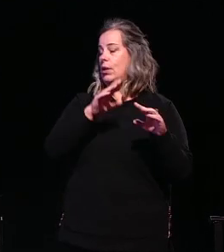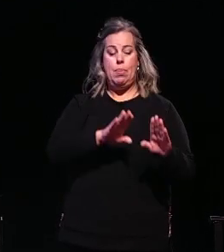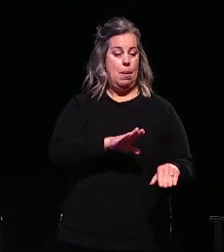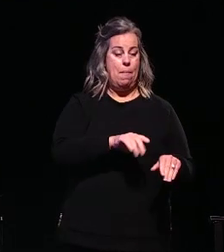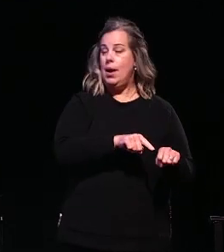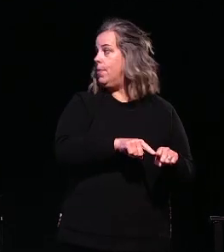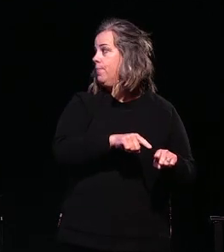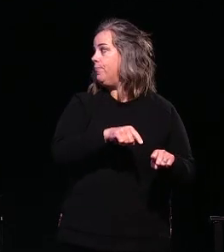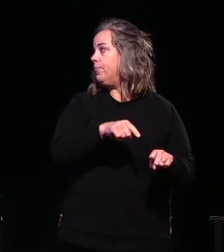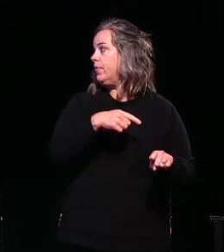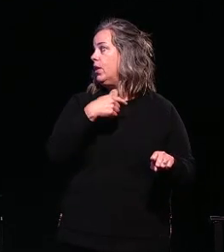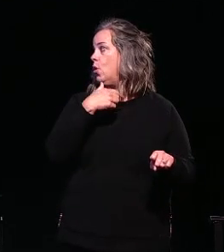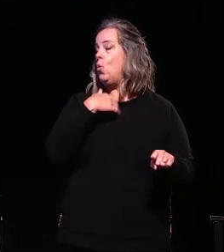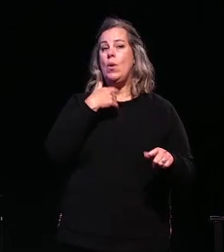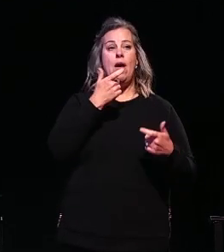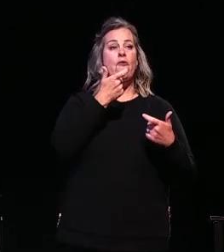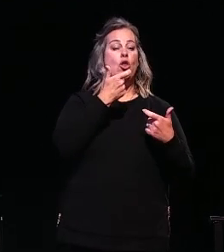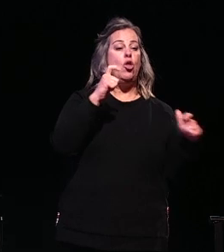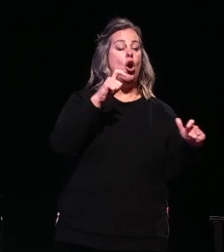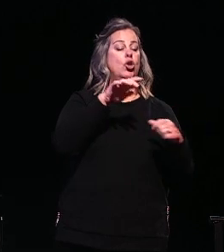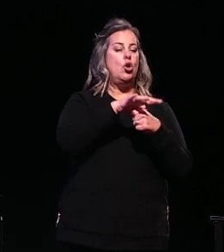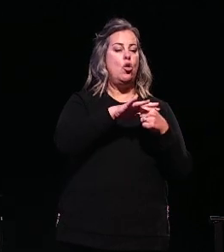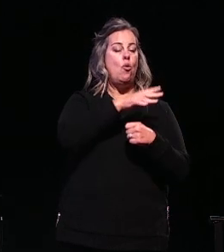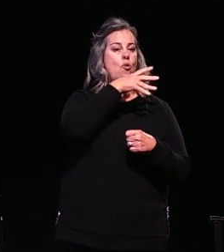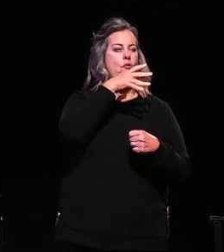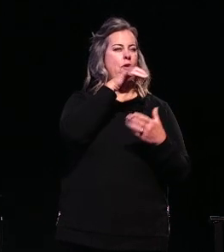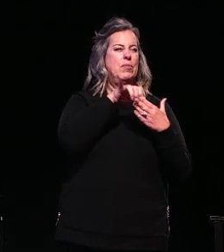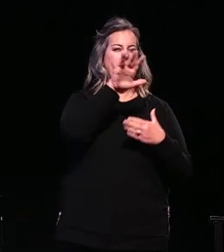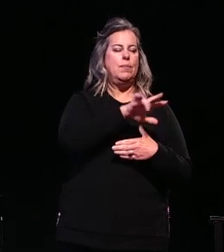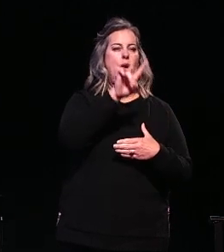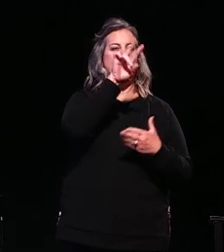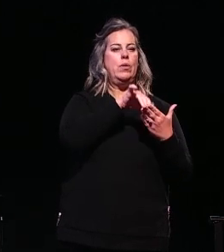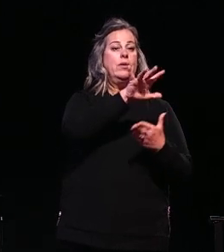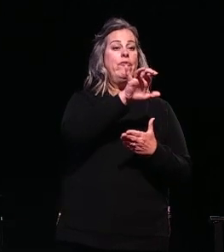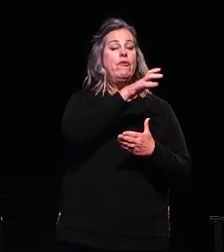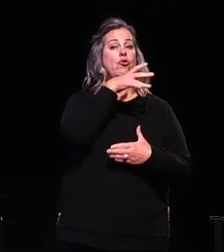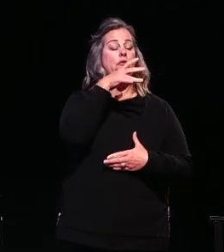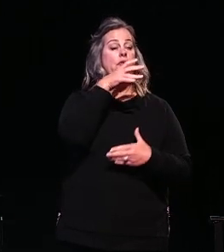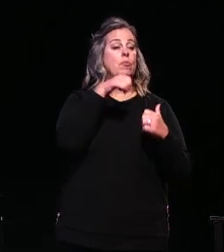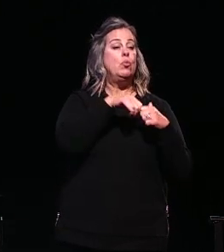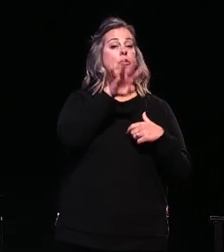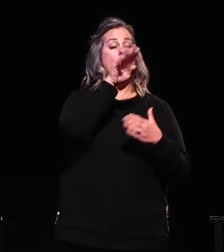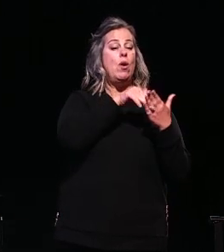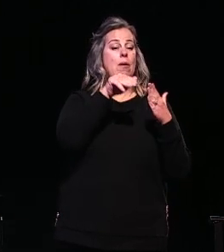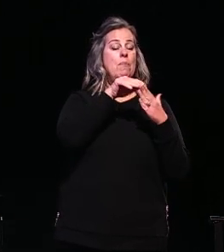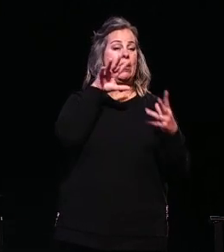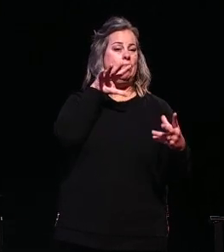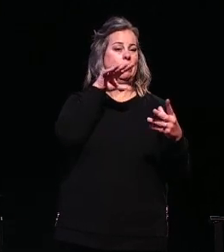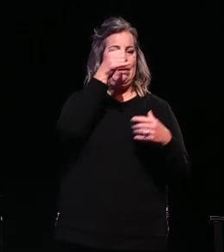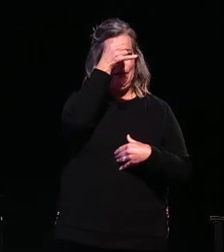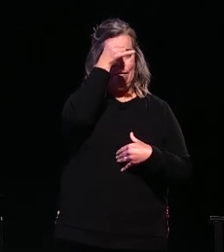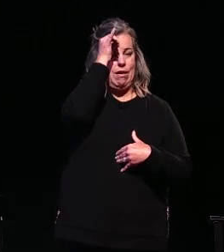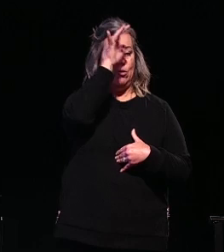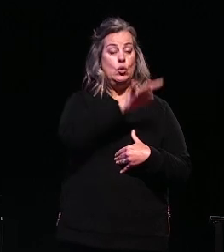obtainable market is large and local farms which account for almost 2,500 farms with 4 million total cows in the US.